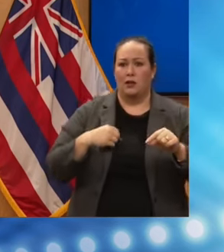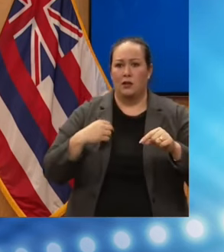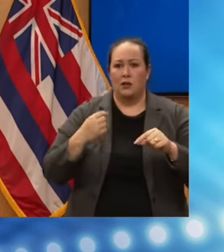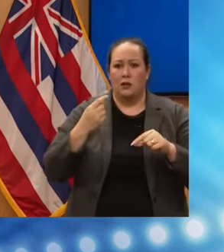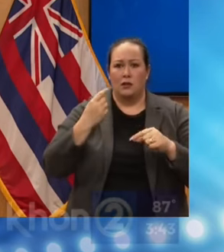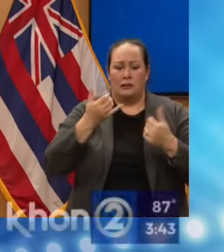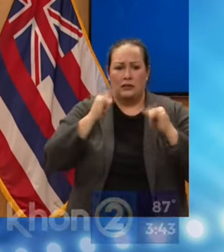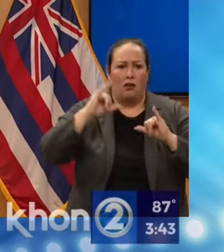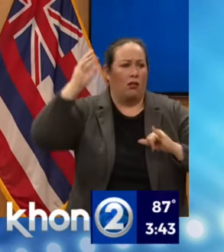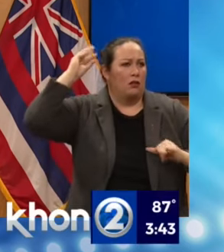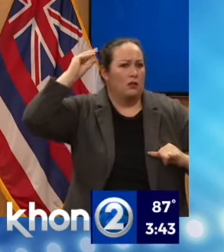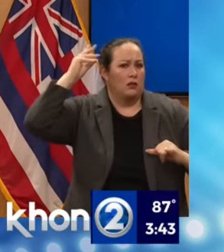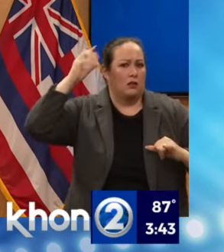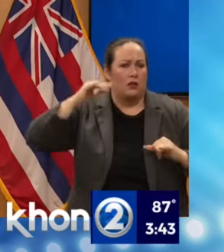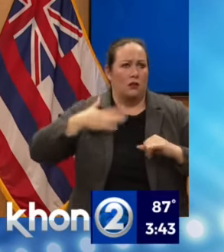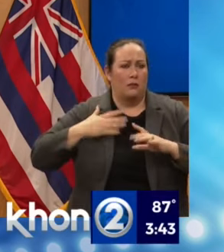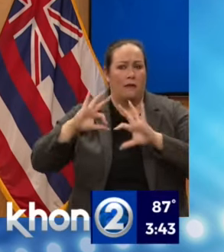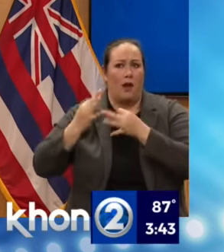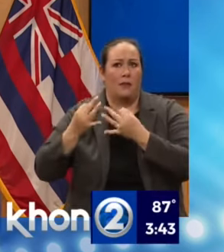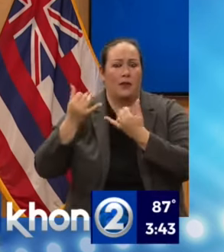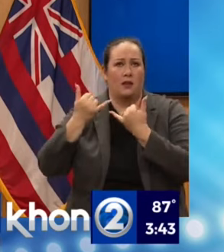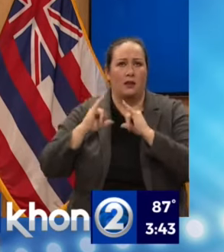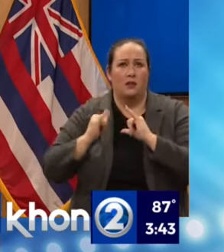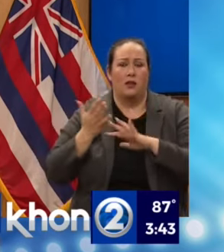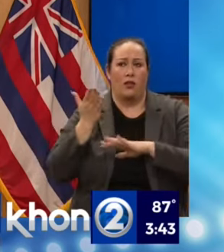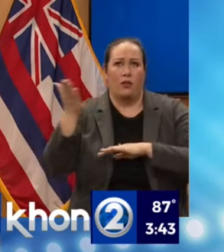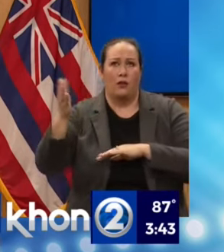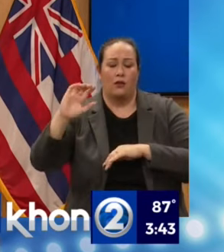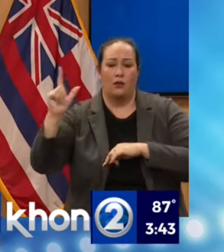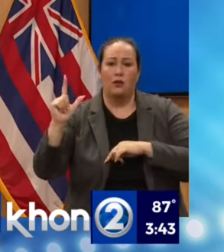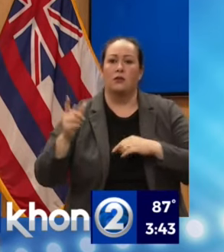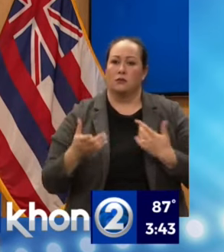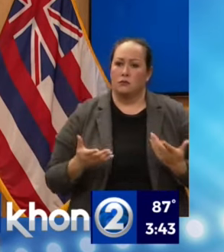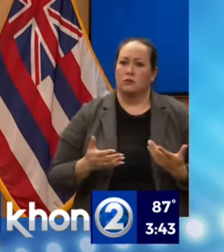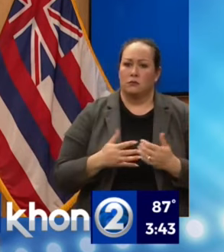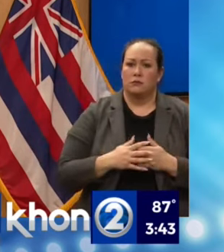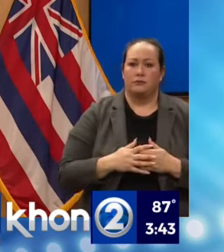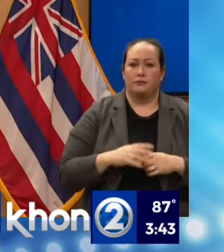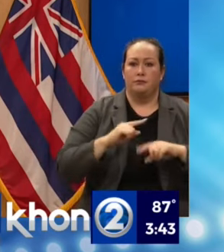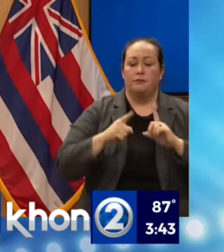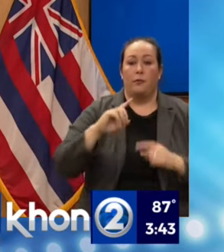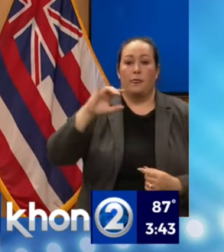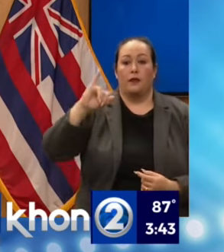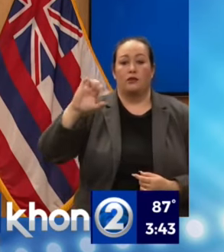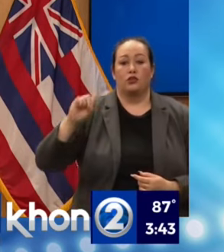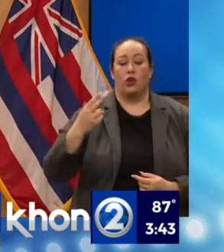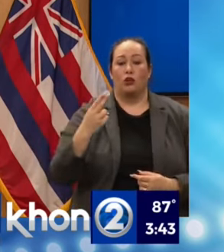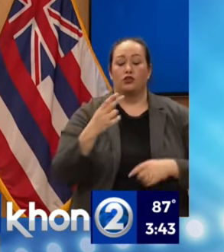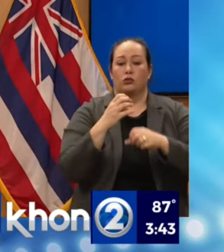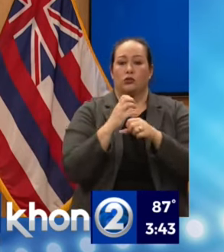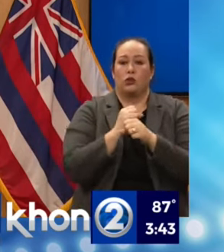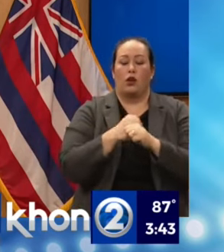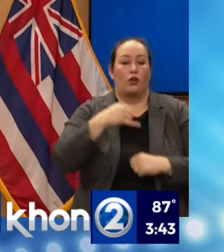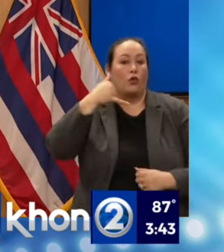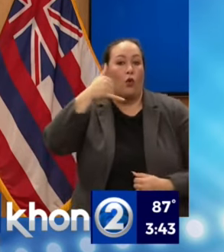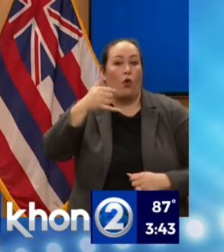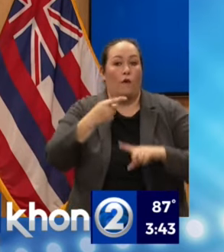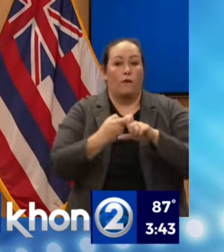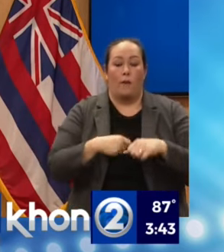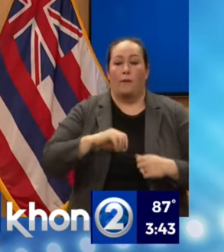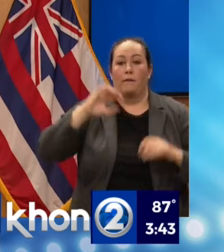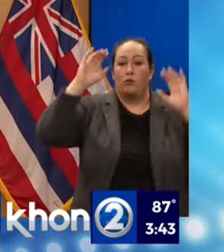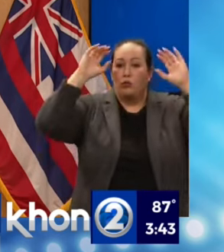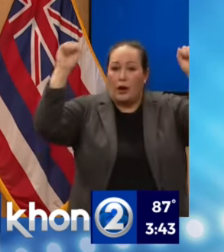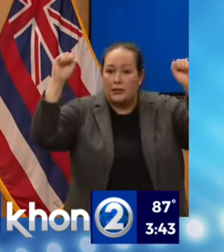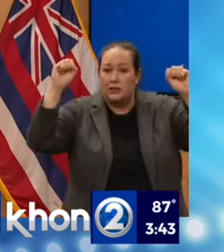about their own families. And so we all want to thank them. But Josh got a call from the President. I just got a call from the Vice